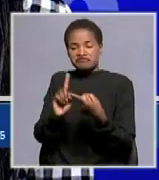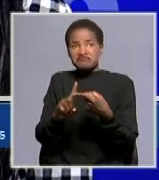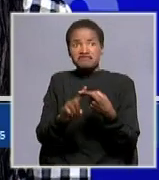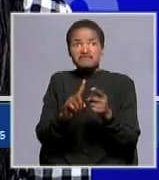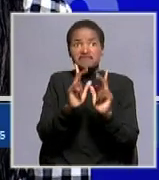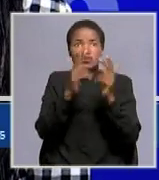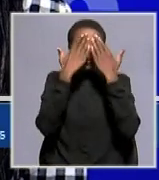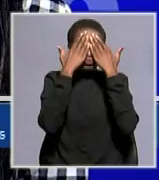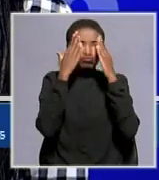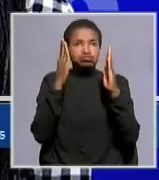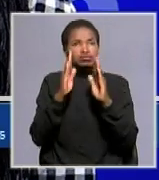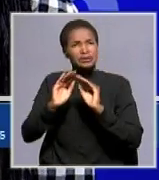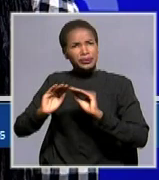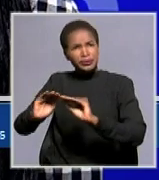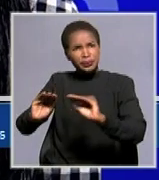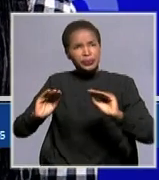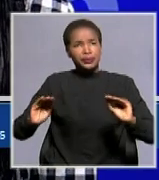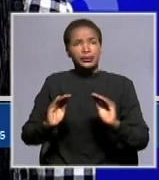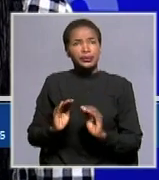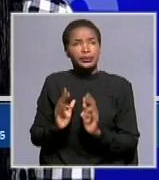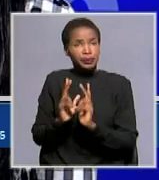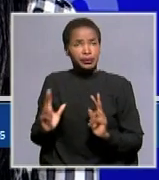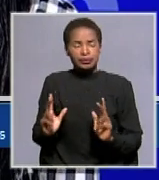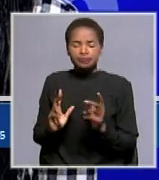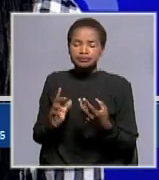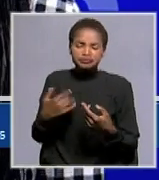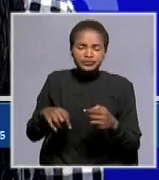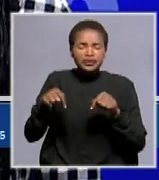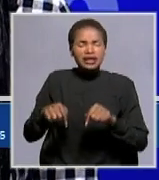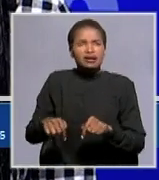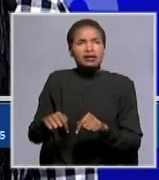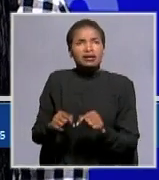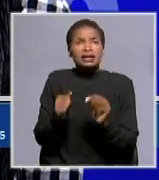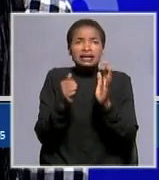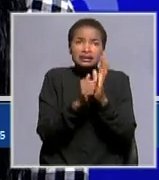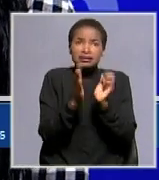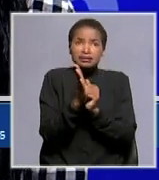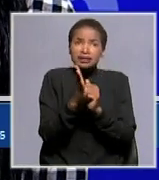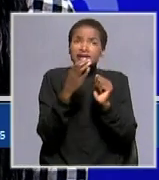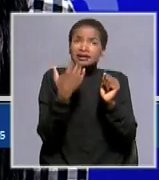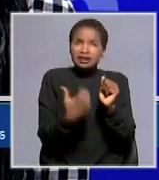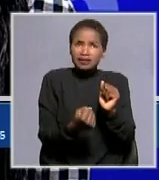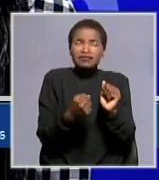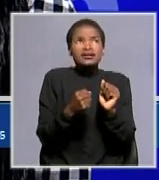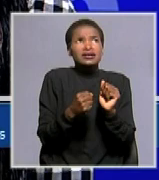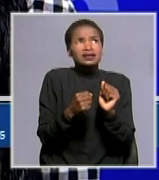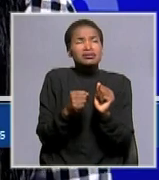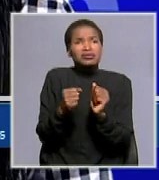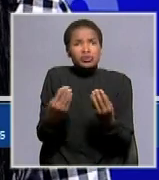we need to educate the society currently we have uh some modules in primary education like